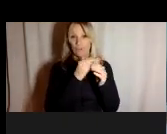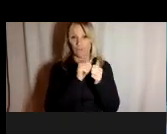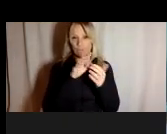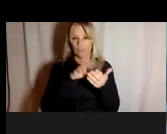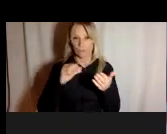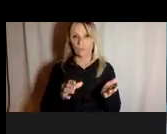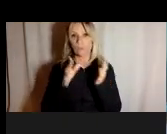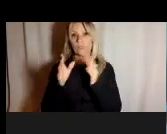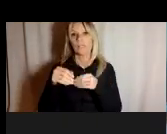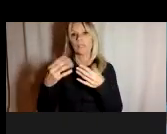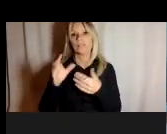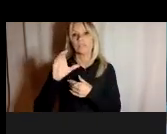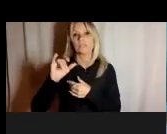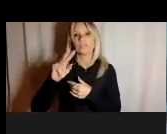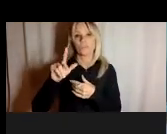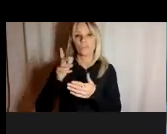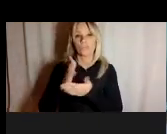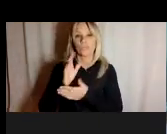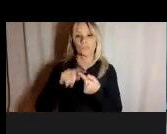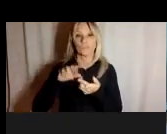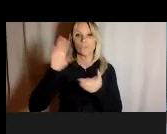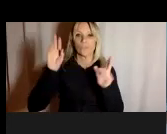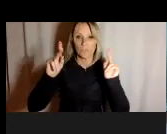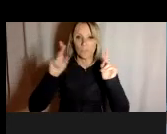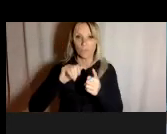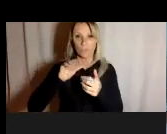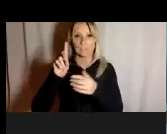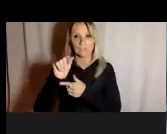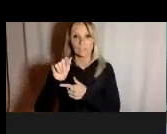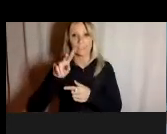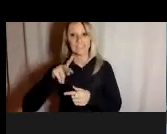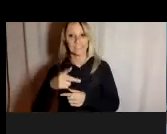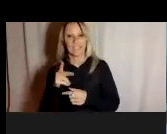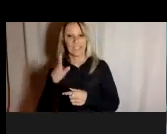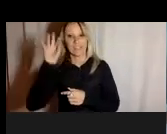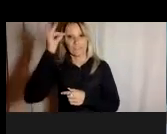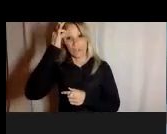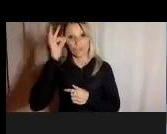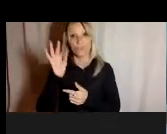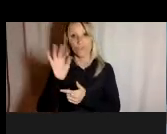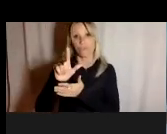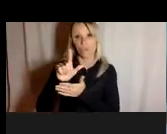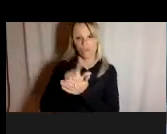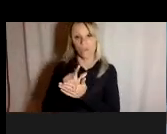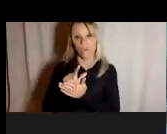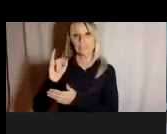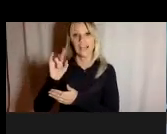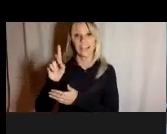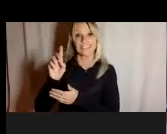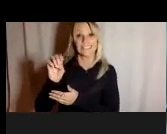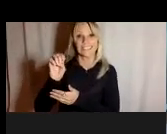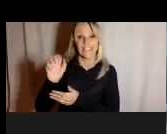people with disabilities the second federal law is idea individuals with